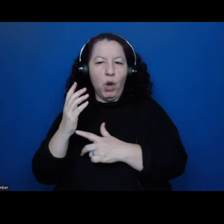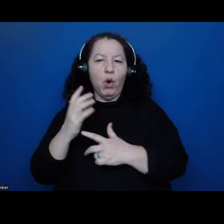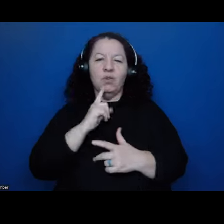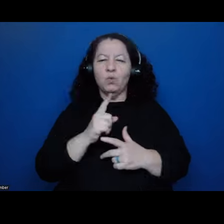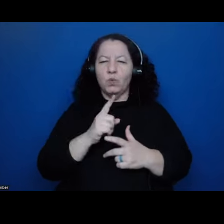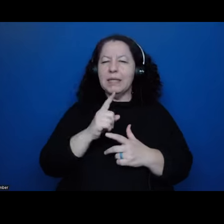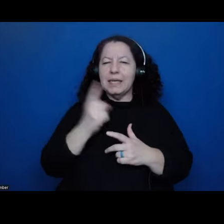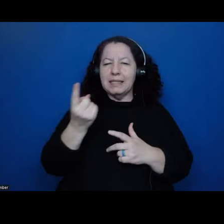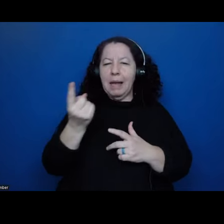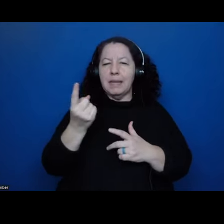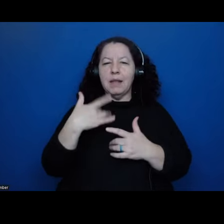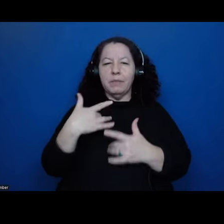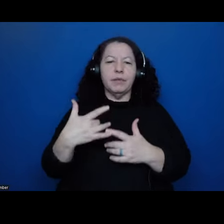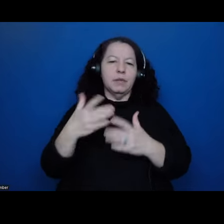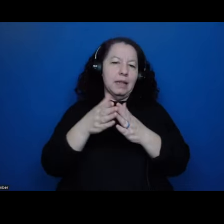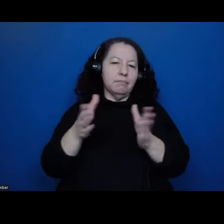practice.